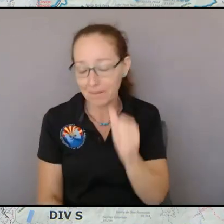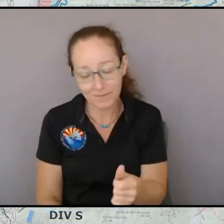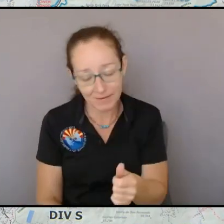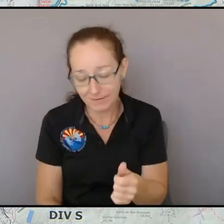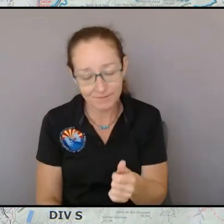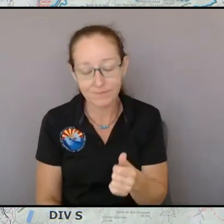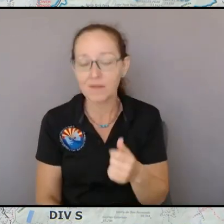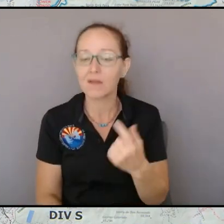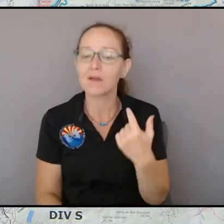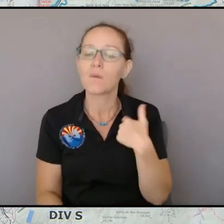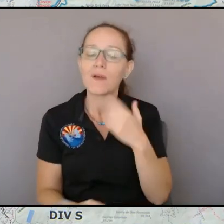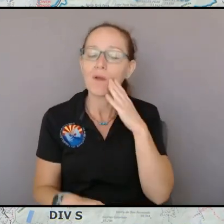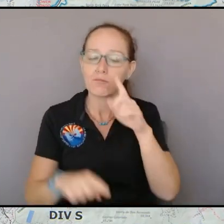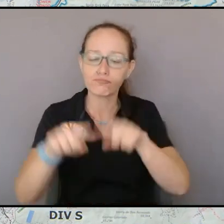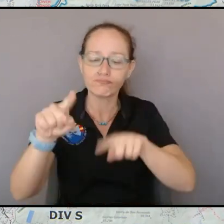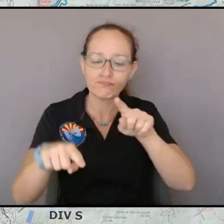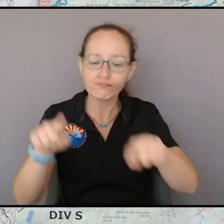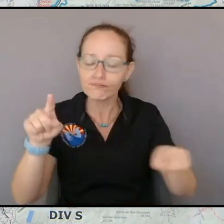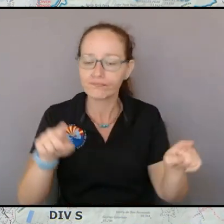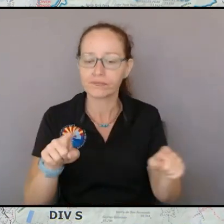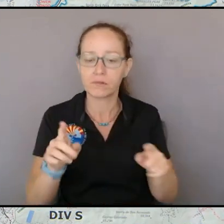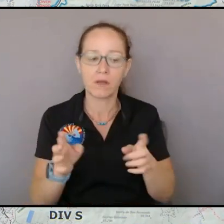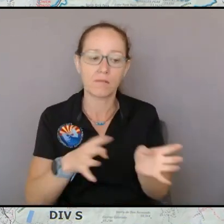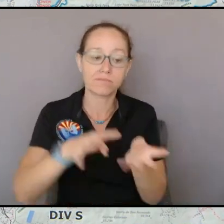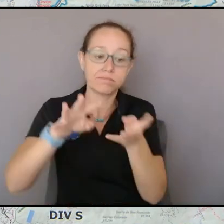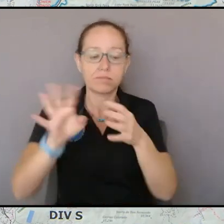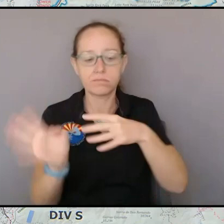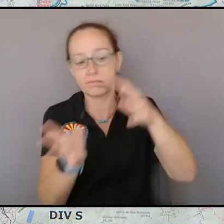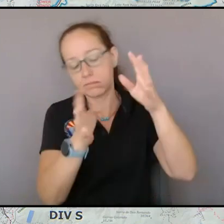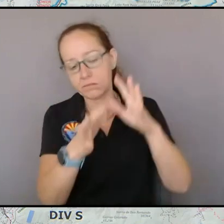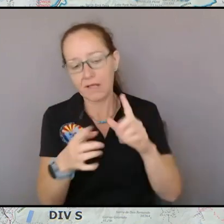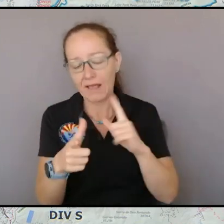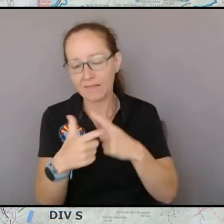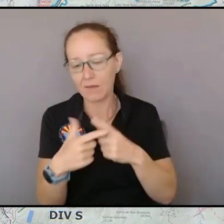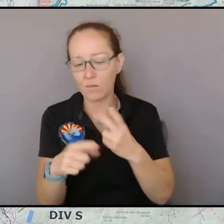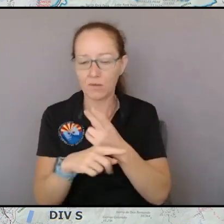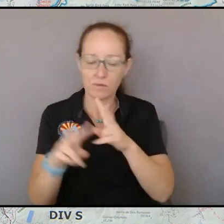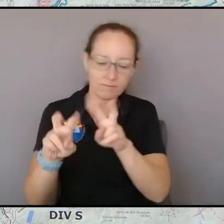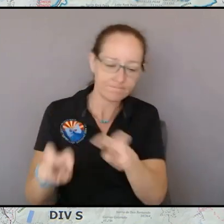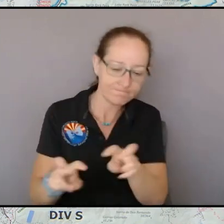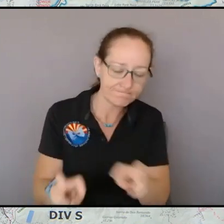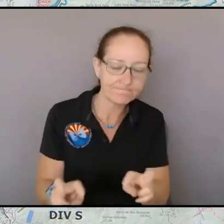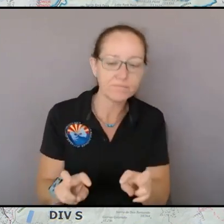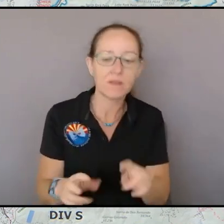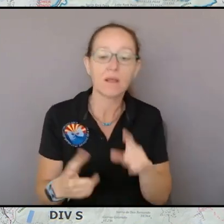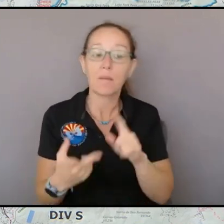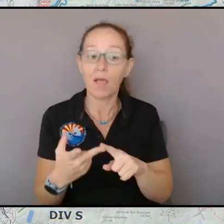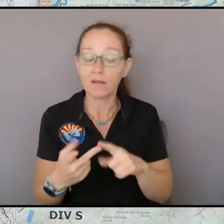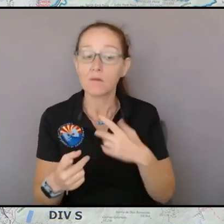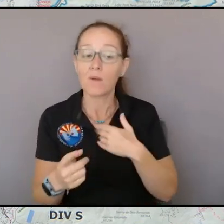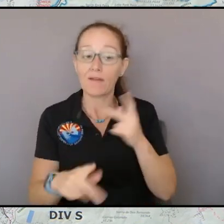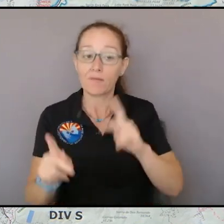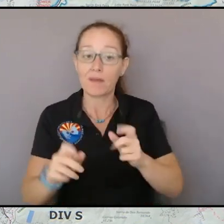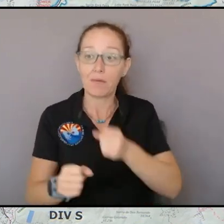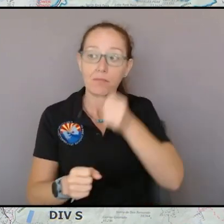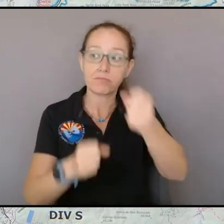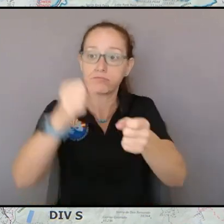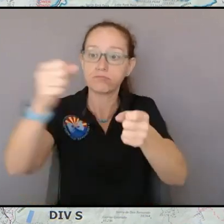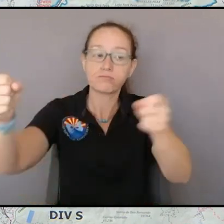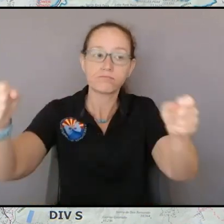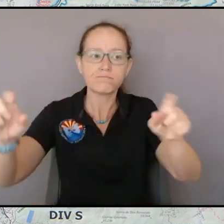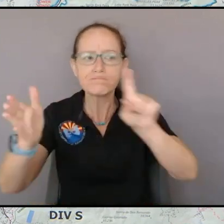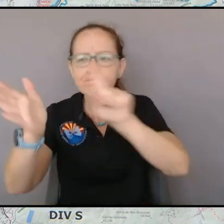analytics and then we have people on the field that are scouting it that are looking to see what you know where the line location should be